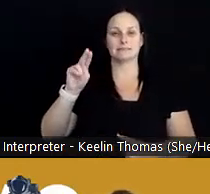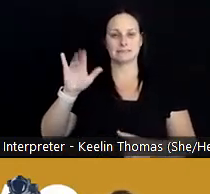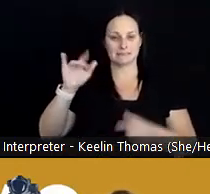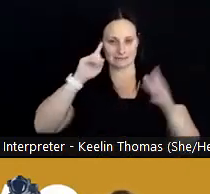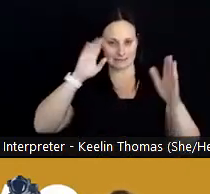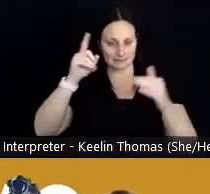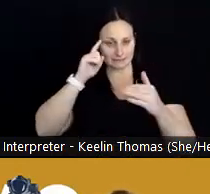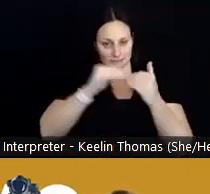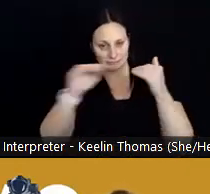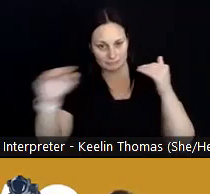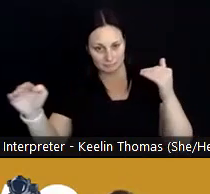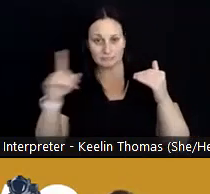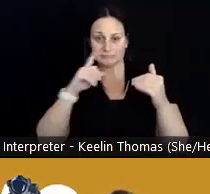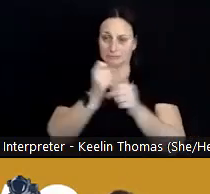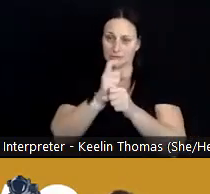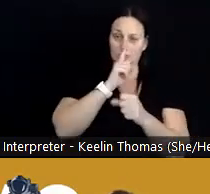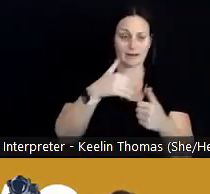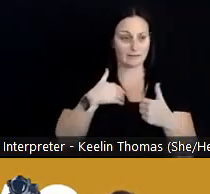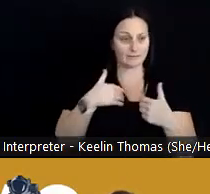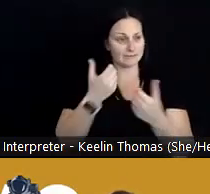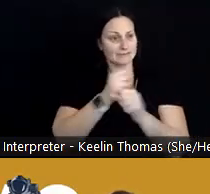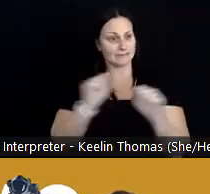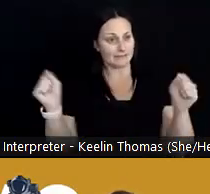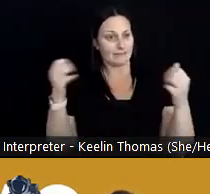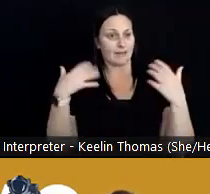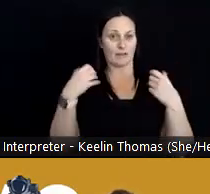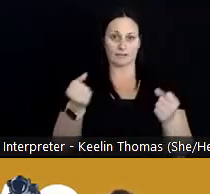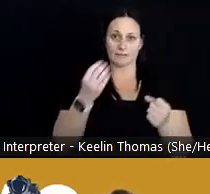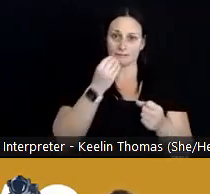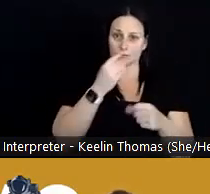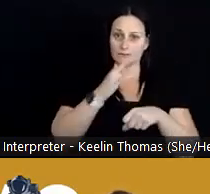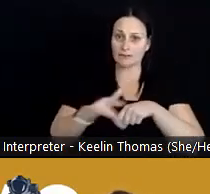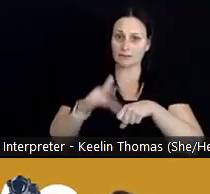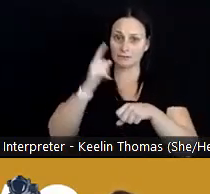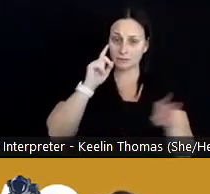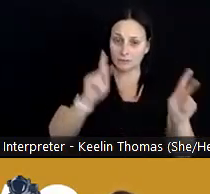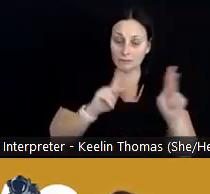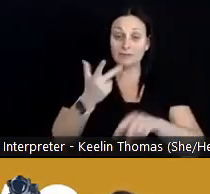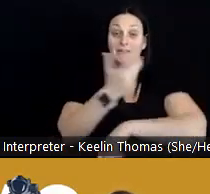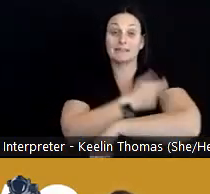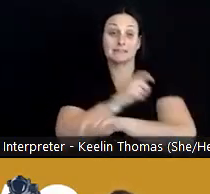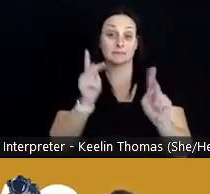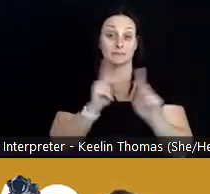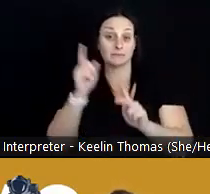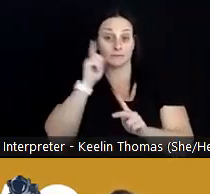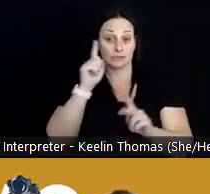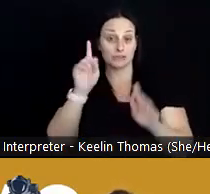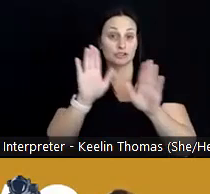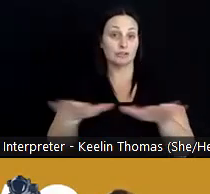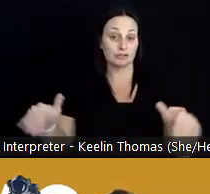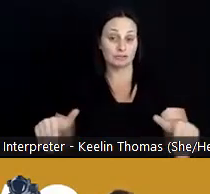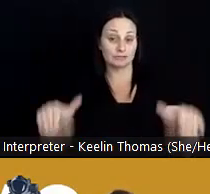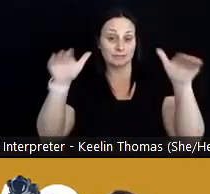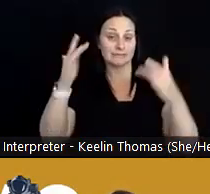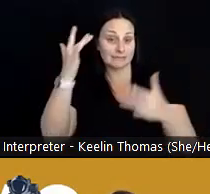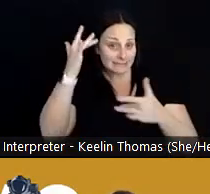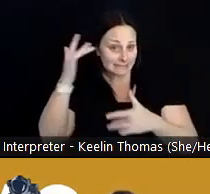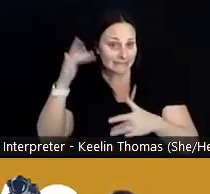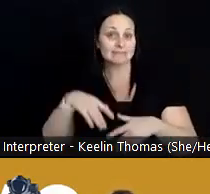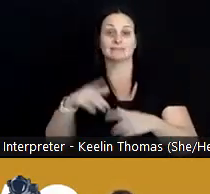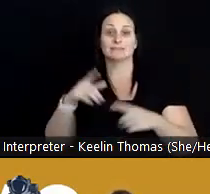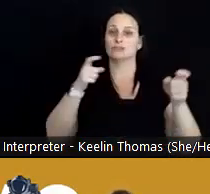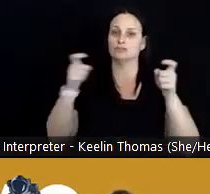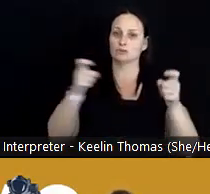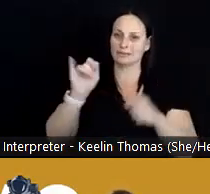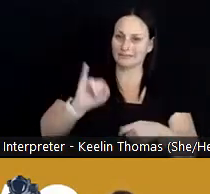sure that there were safer and healthier foods available to people, vaccinating people for childhood diseases, controlling infections,